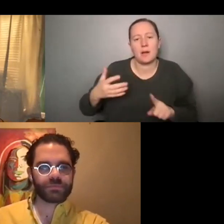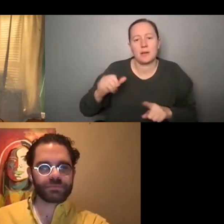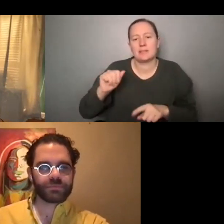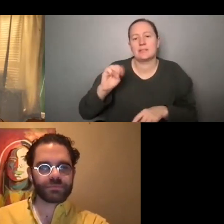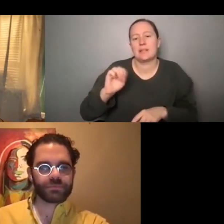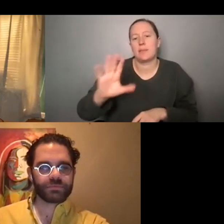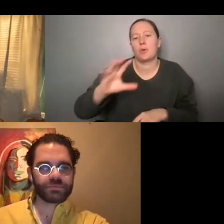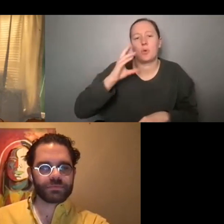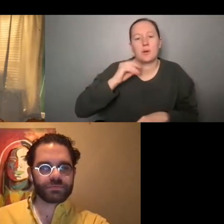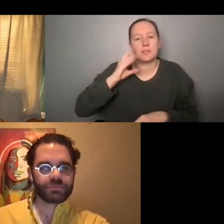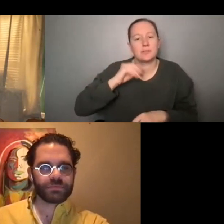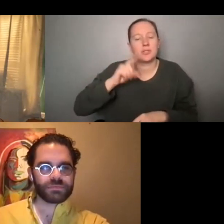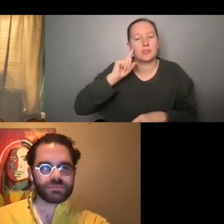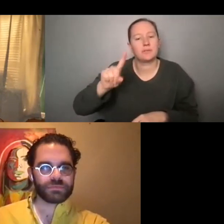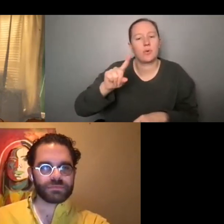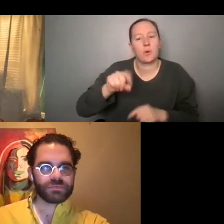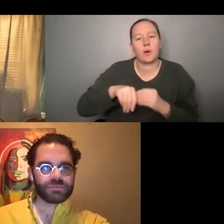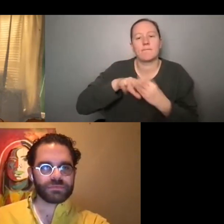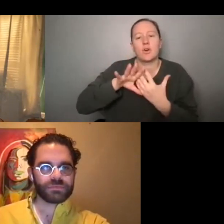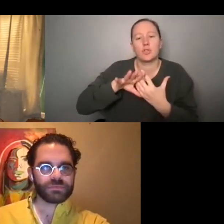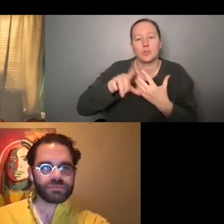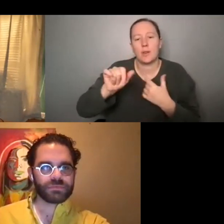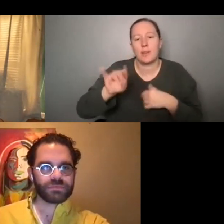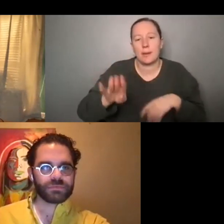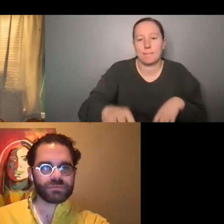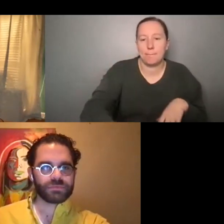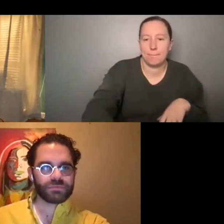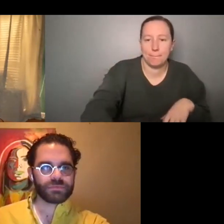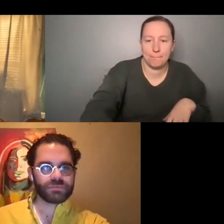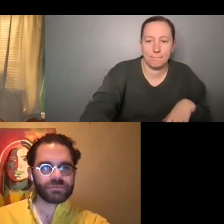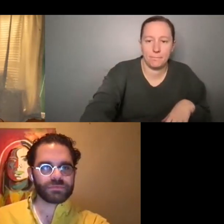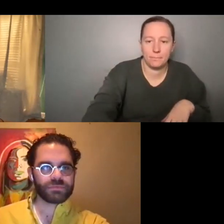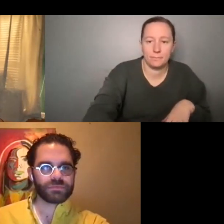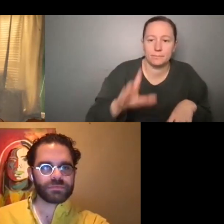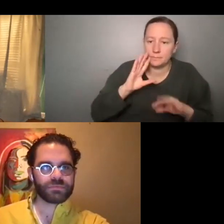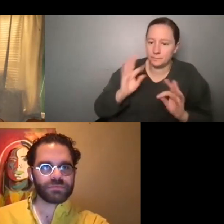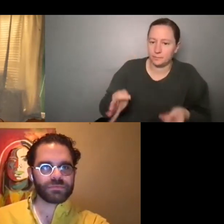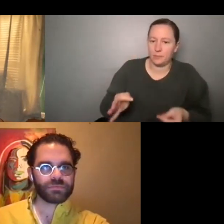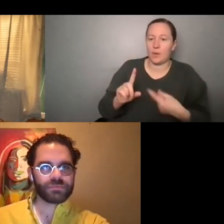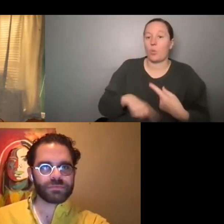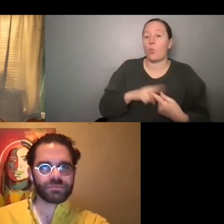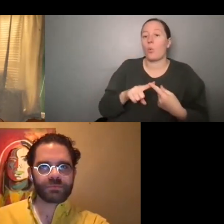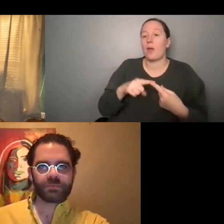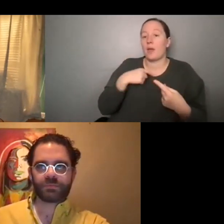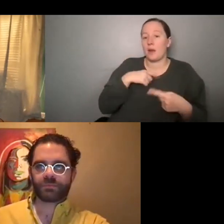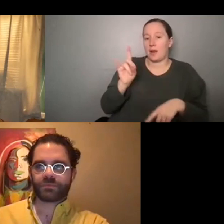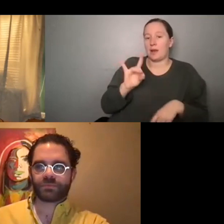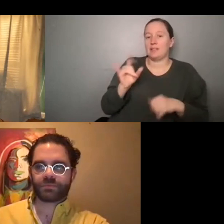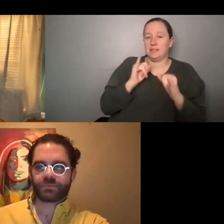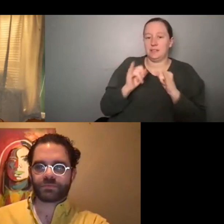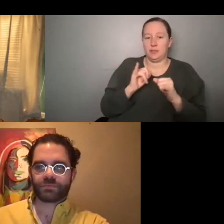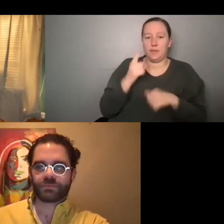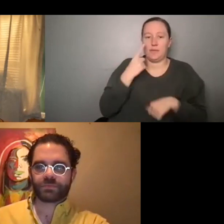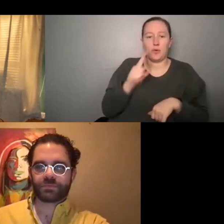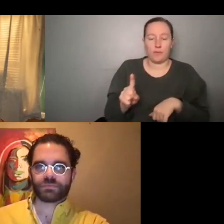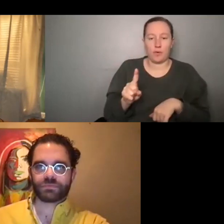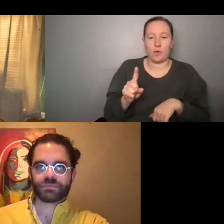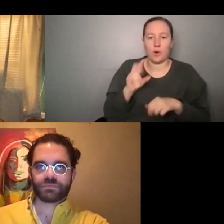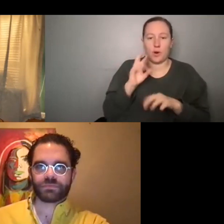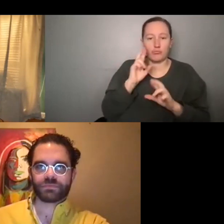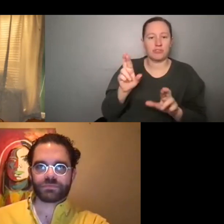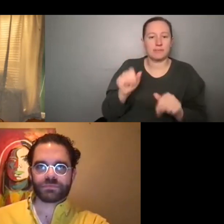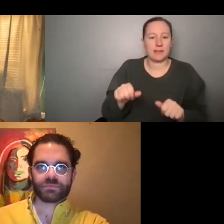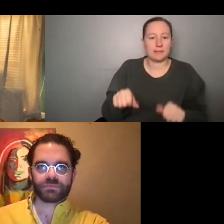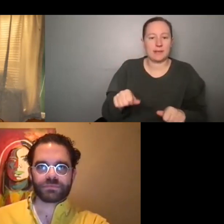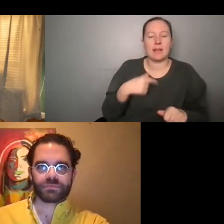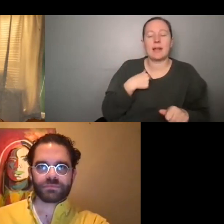your experience in the virtual lab? Absolutely. Um, I, when I did the interview for RespectAbility,